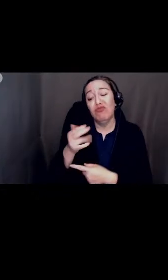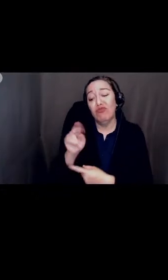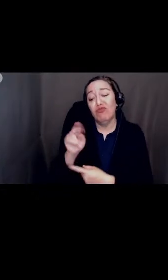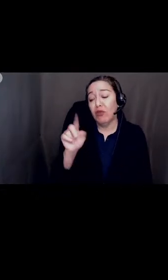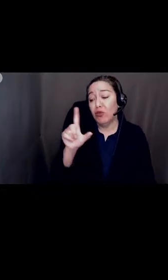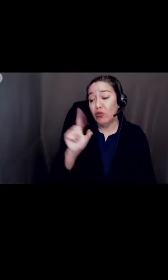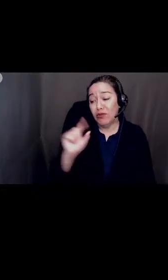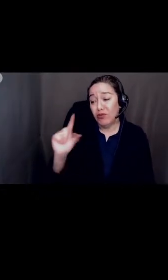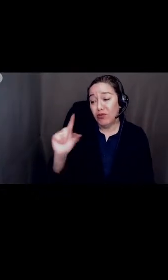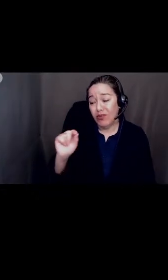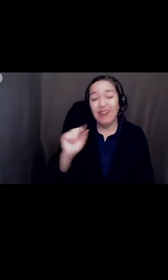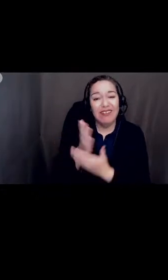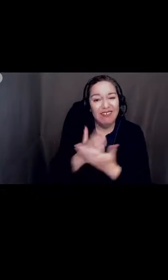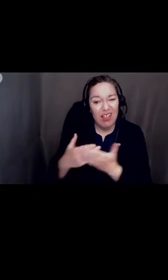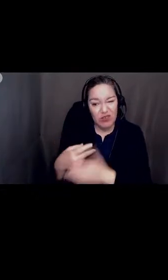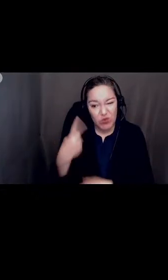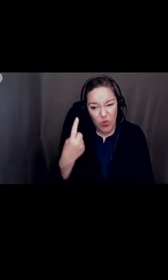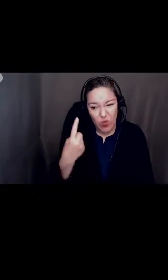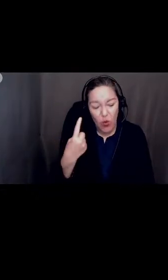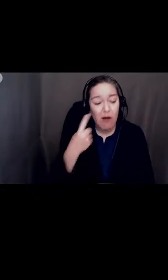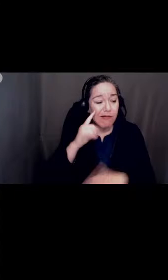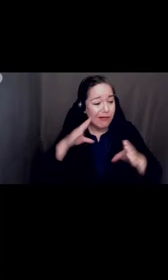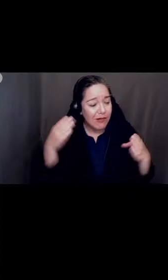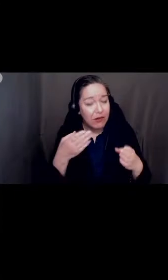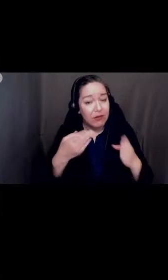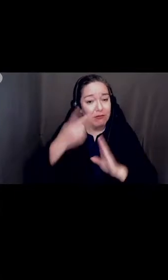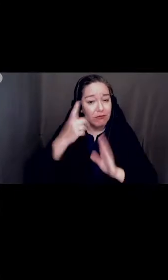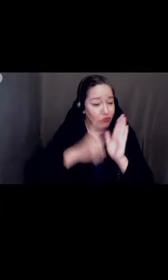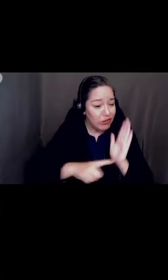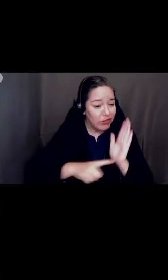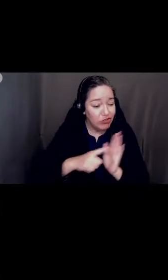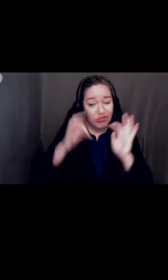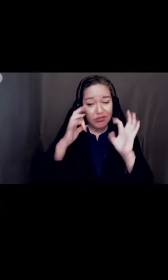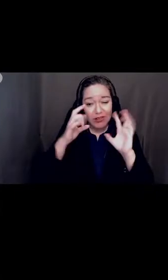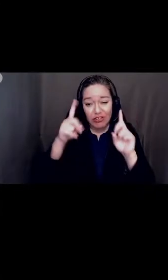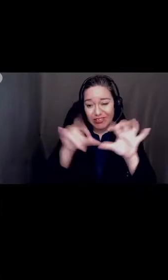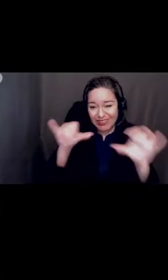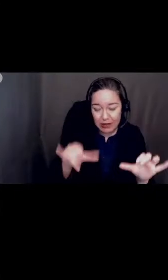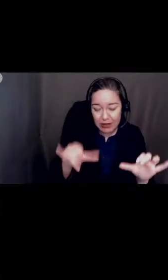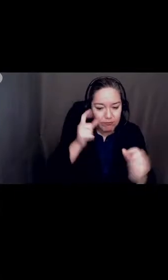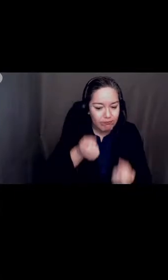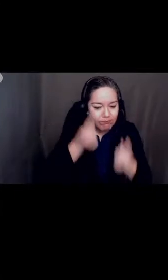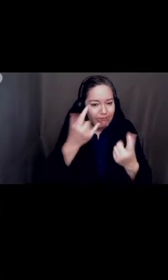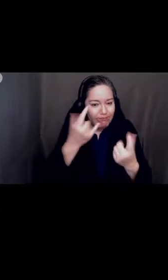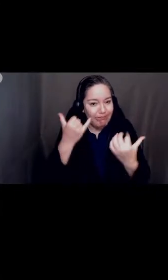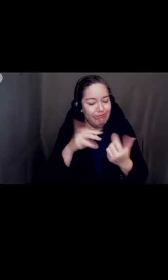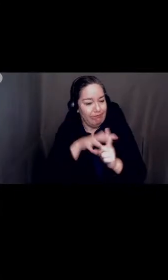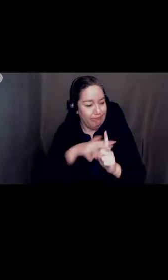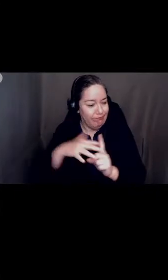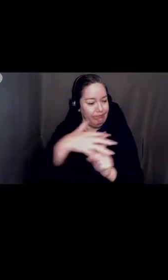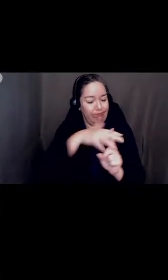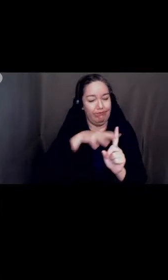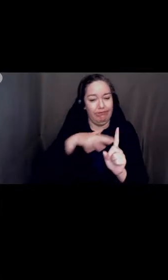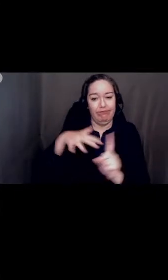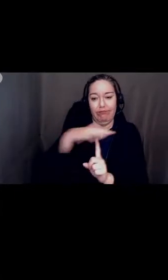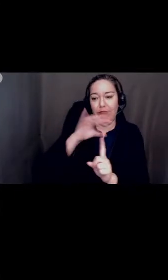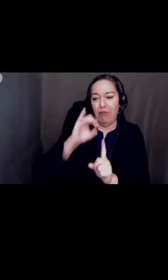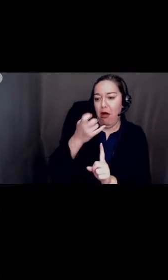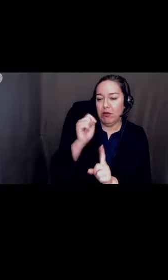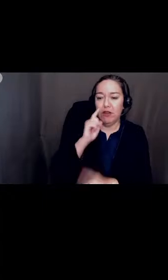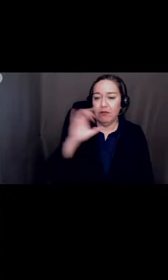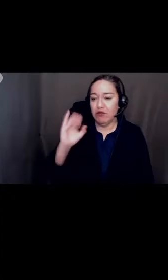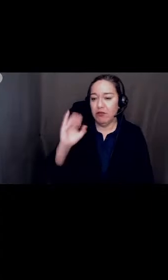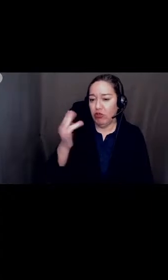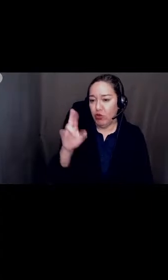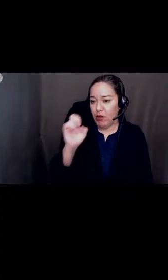devoted to research around high-performing educational systems and understanding our current context in CJUSD as we developed the vision.